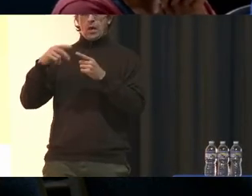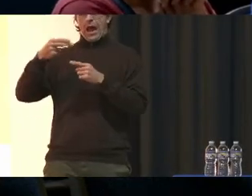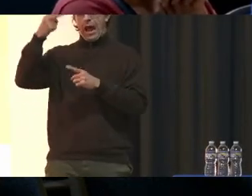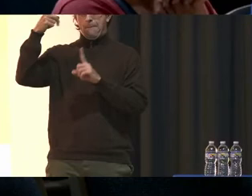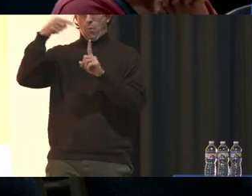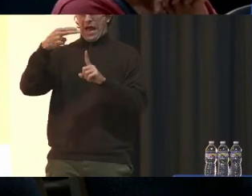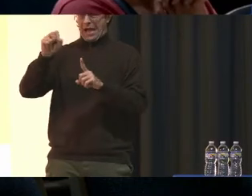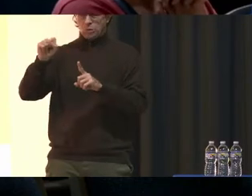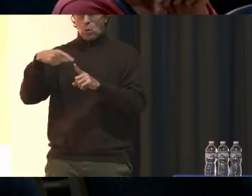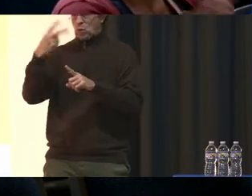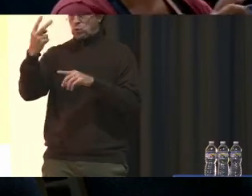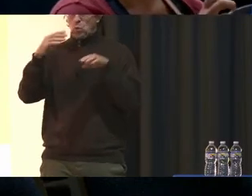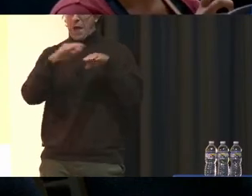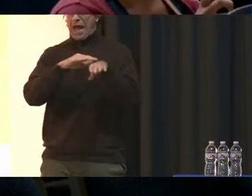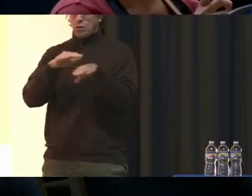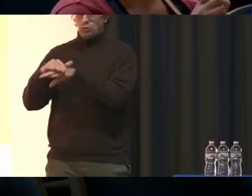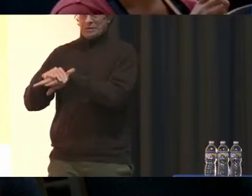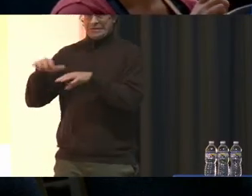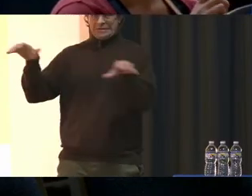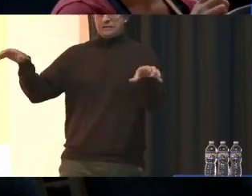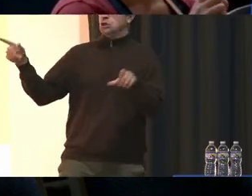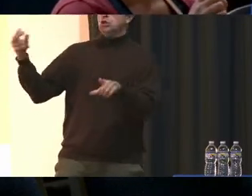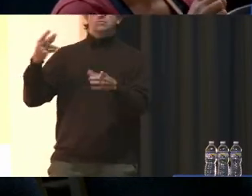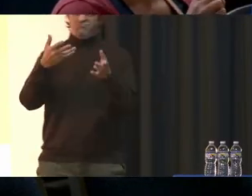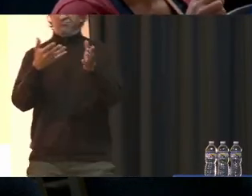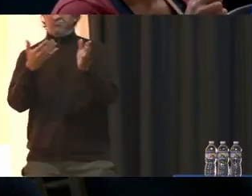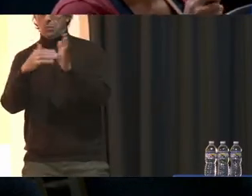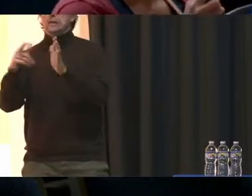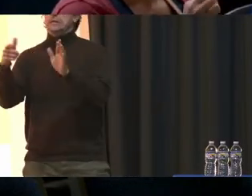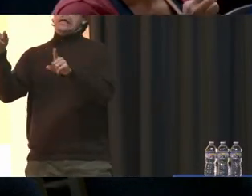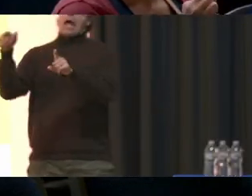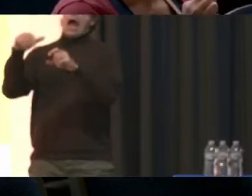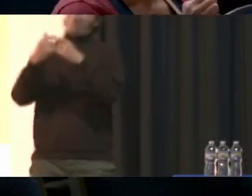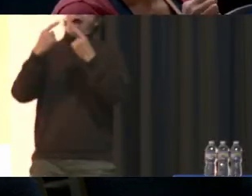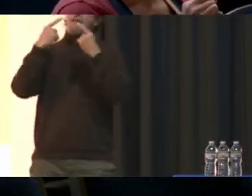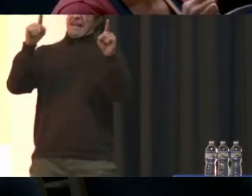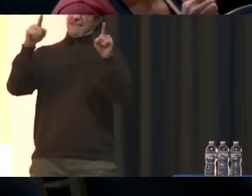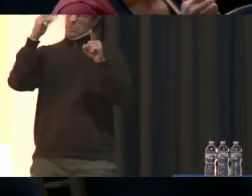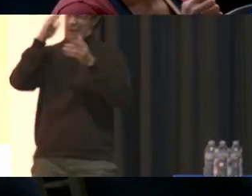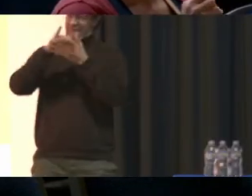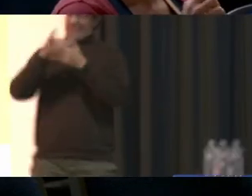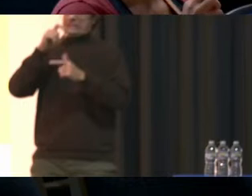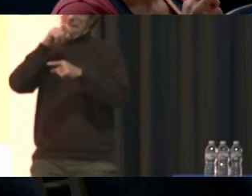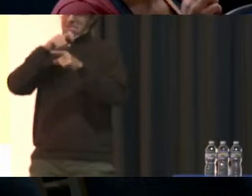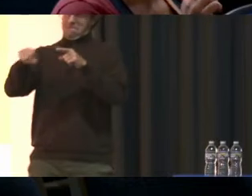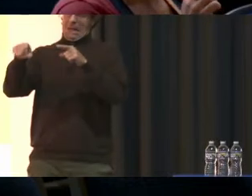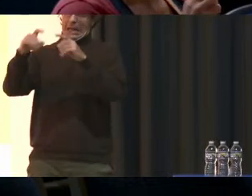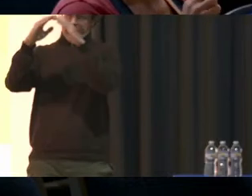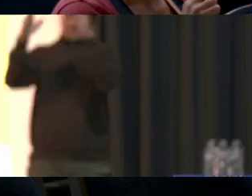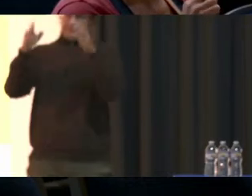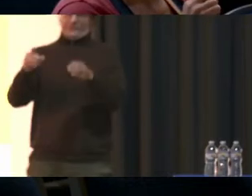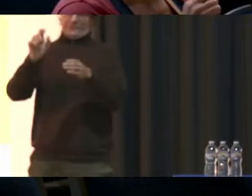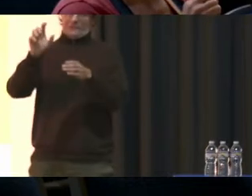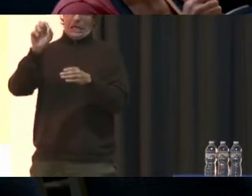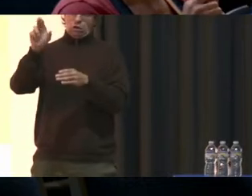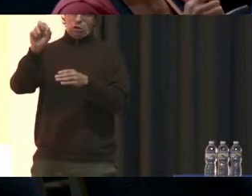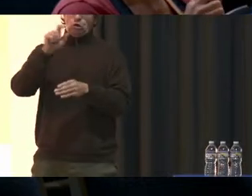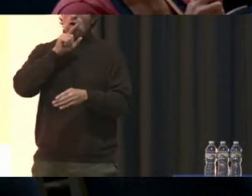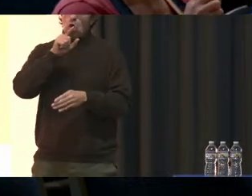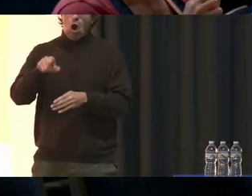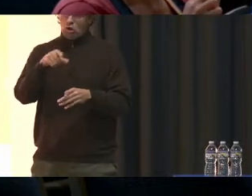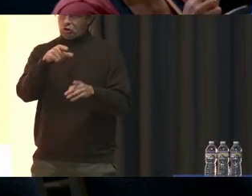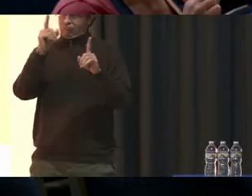Go ahead So she said, how effective do we truly believe the metal detectors are? She goes to High Point High School